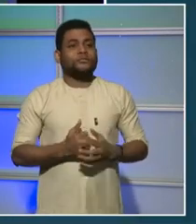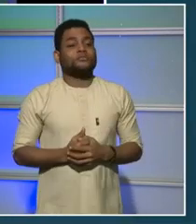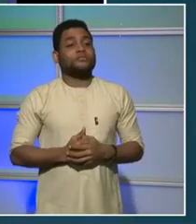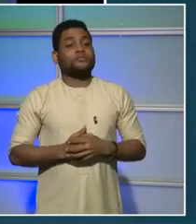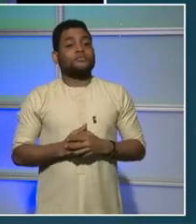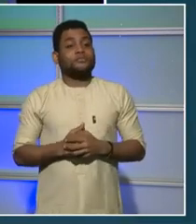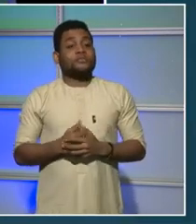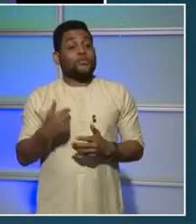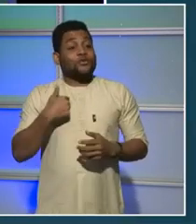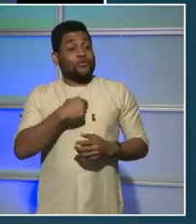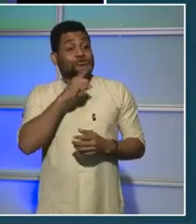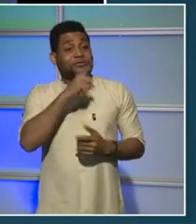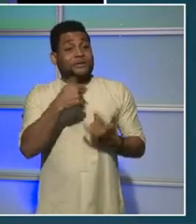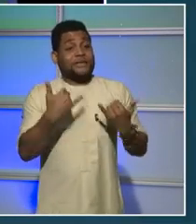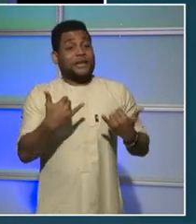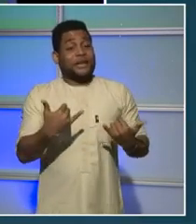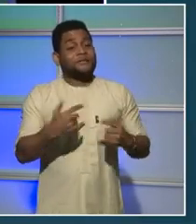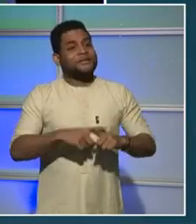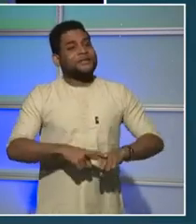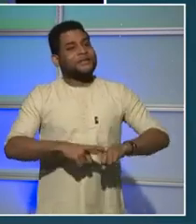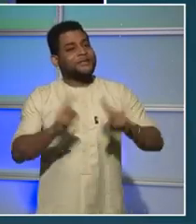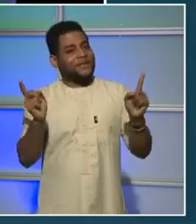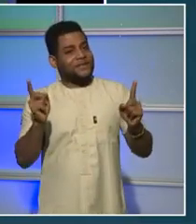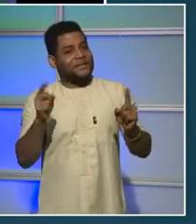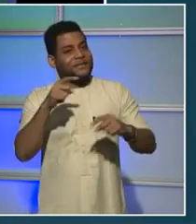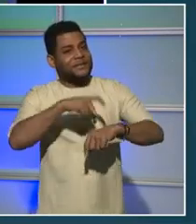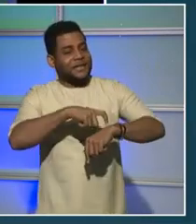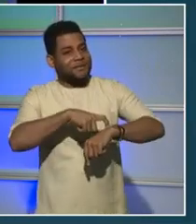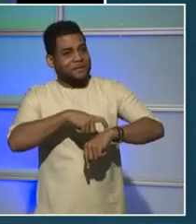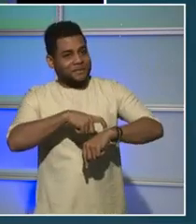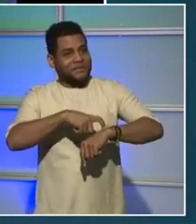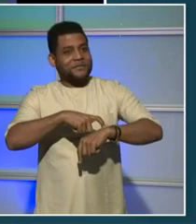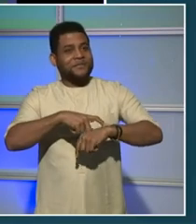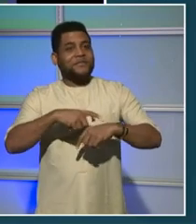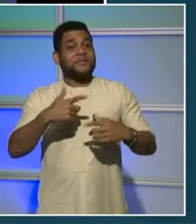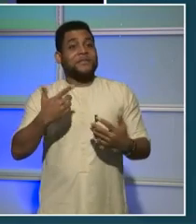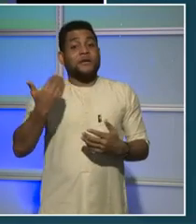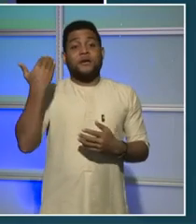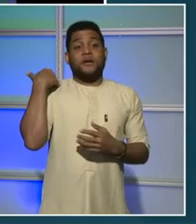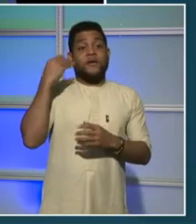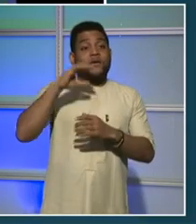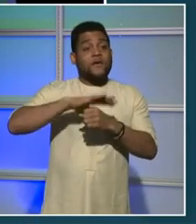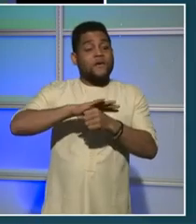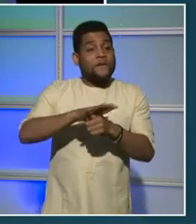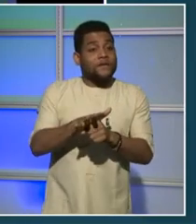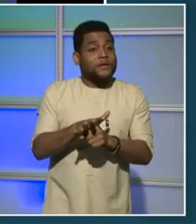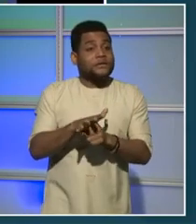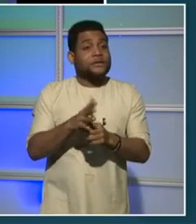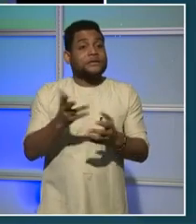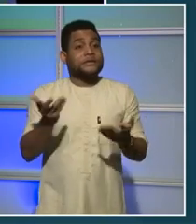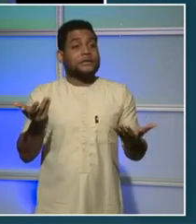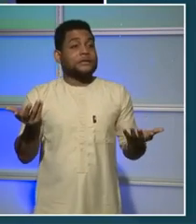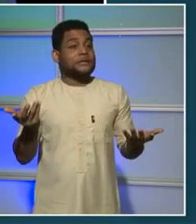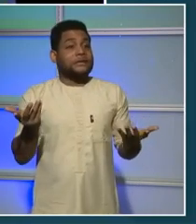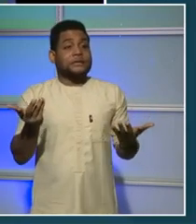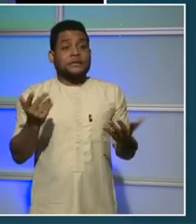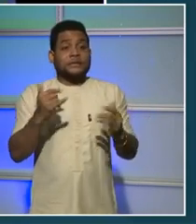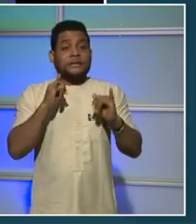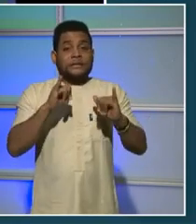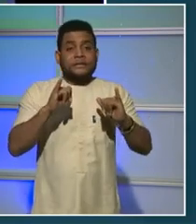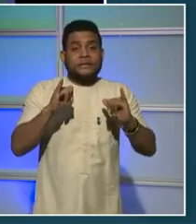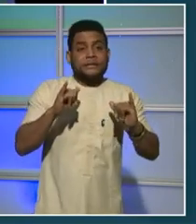an unusual time responding to COVID, a racial reckoning that swept our country,